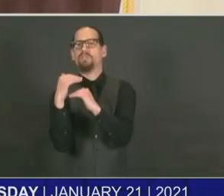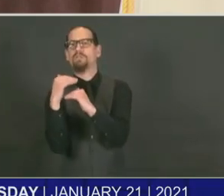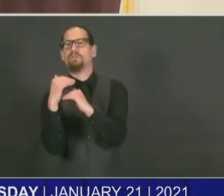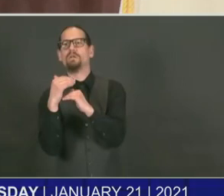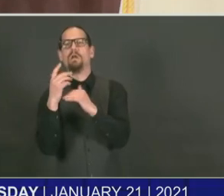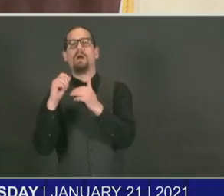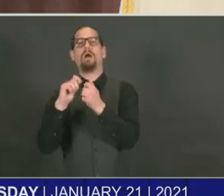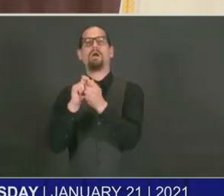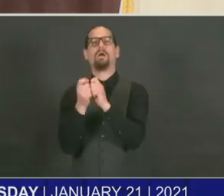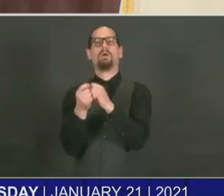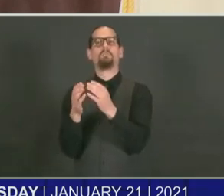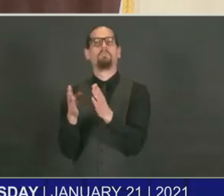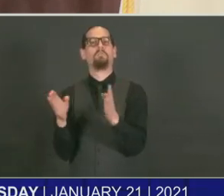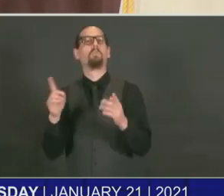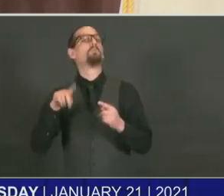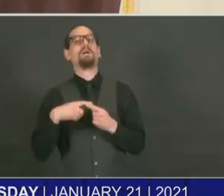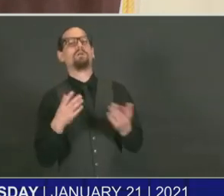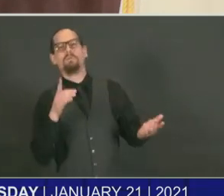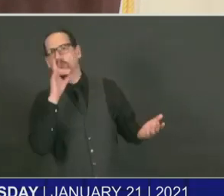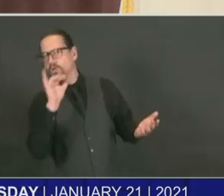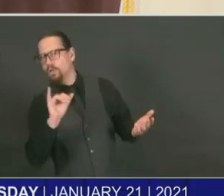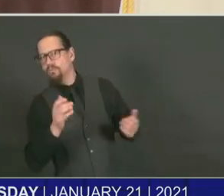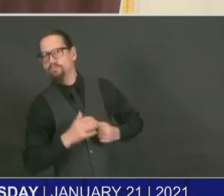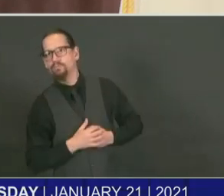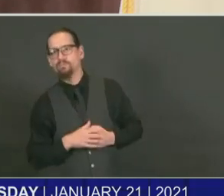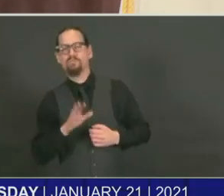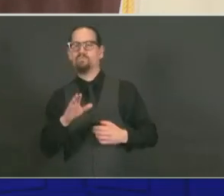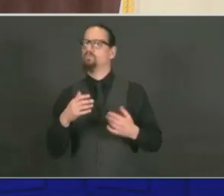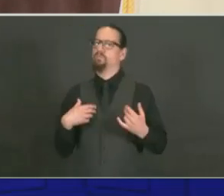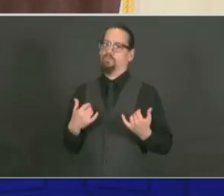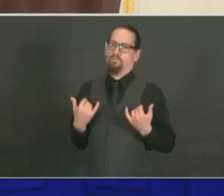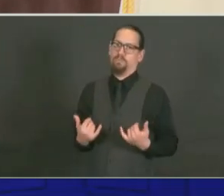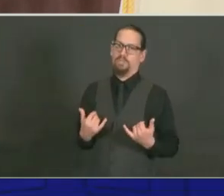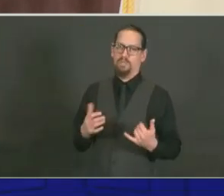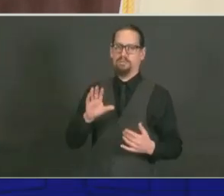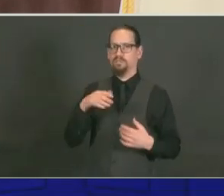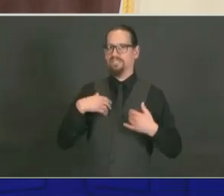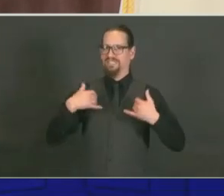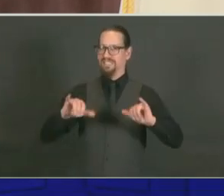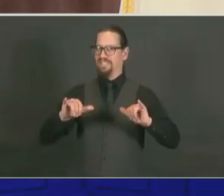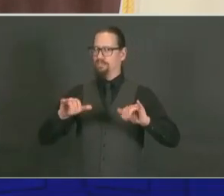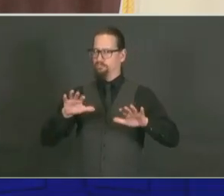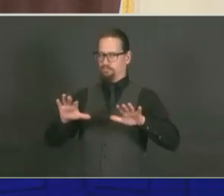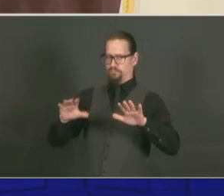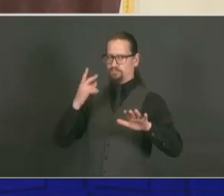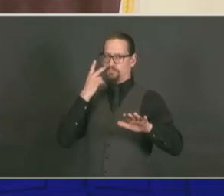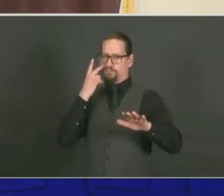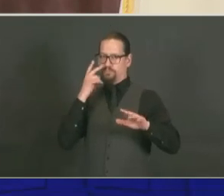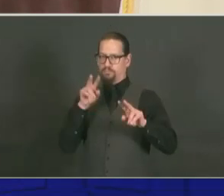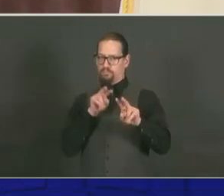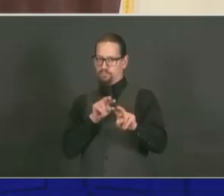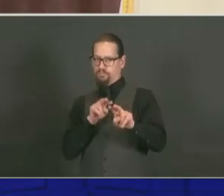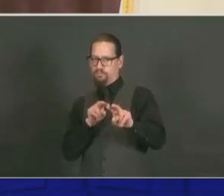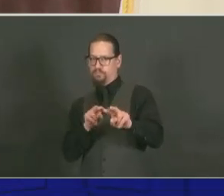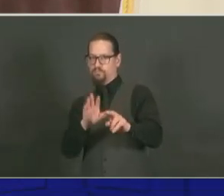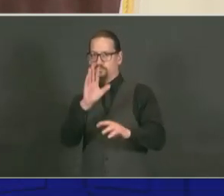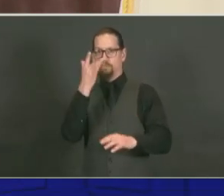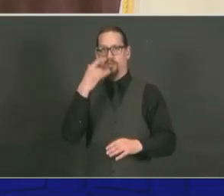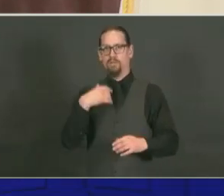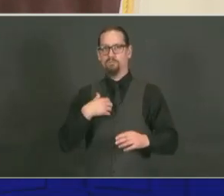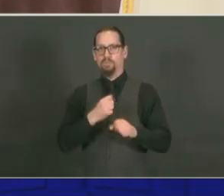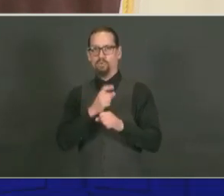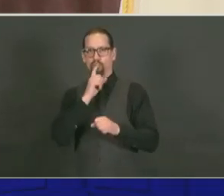For right now, we want to continue what's needed because we are well positioned to be ready for the